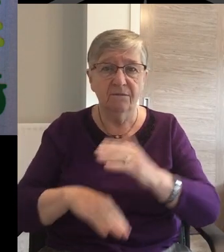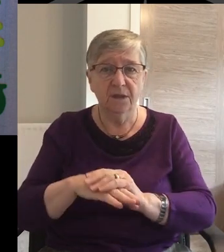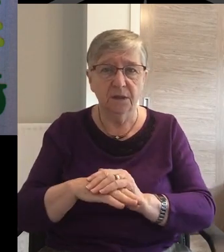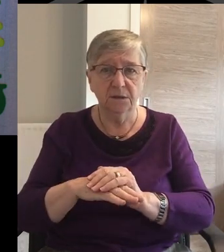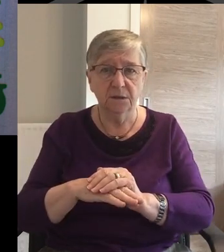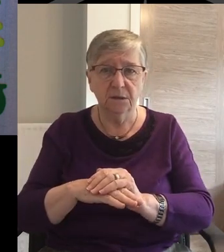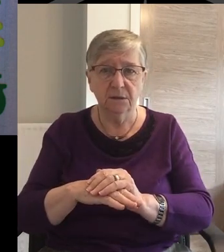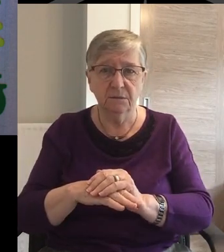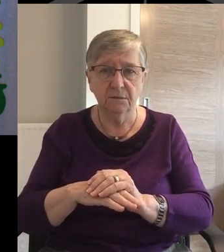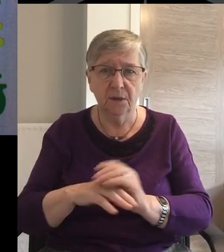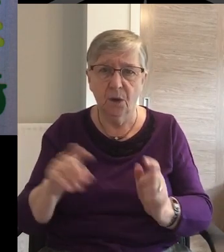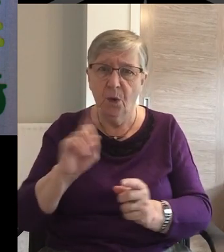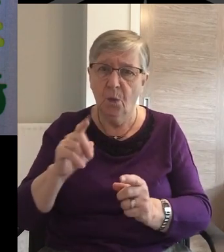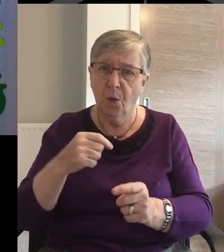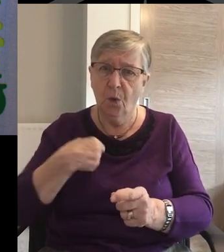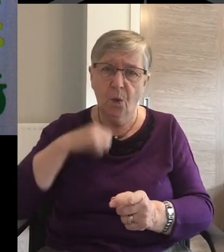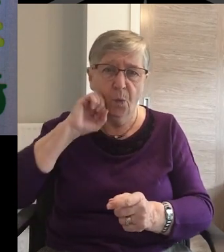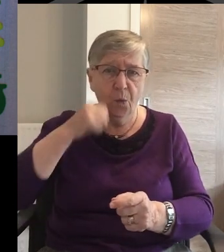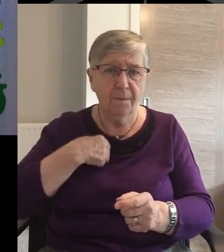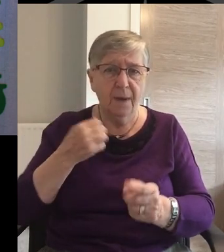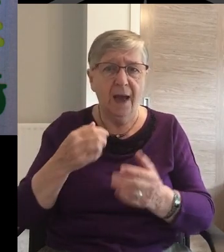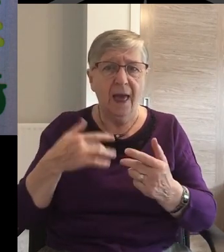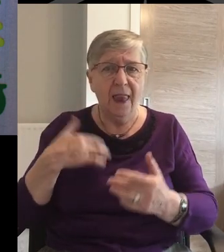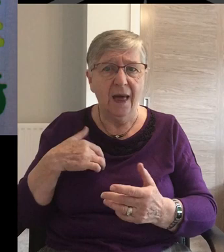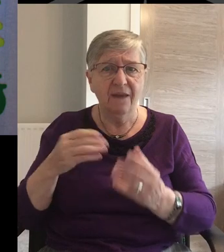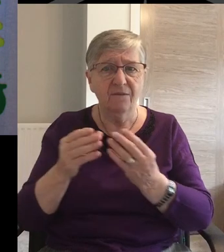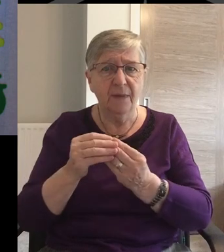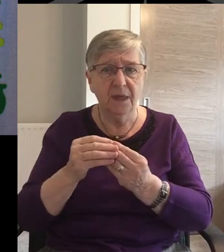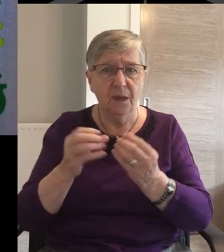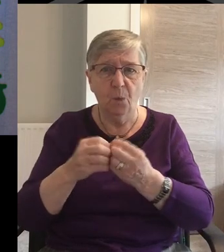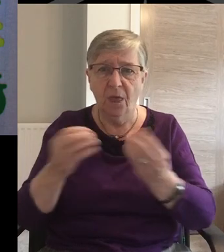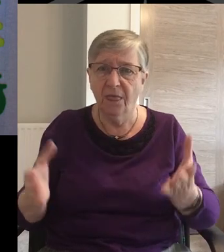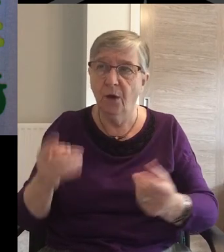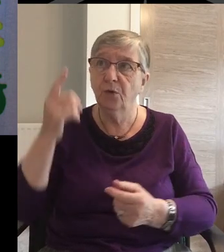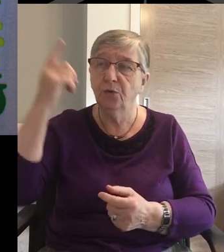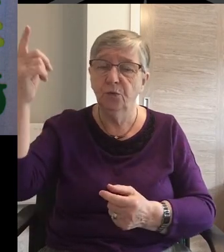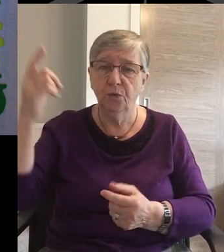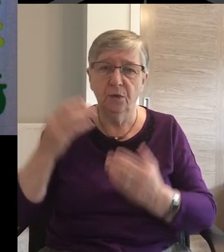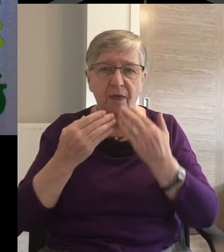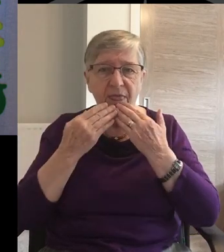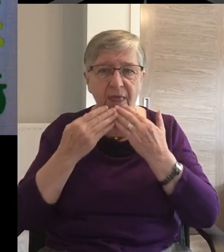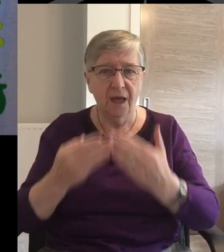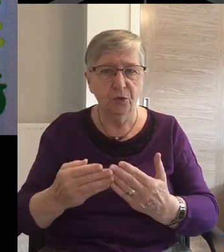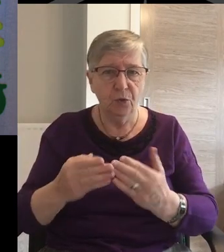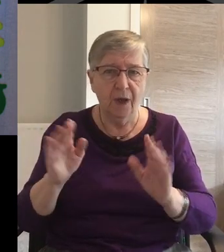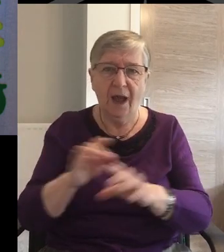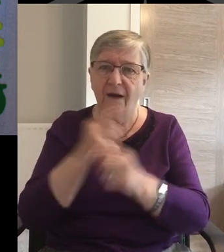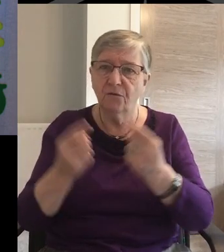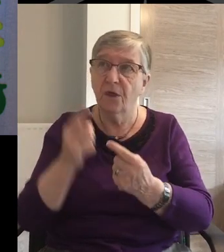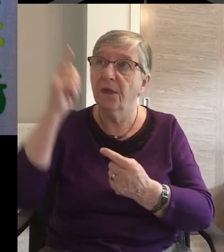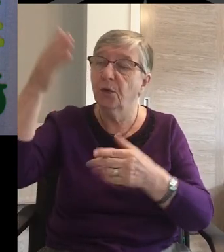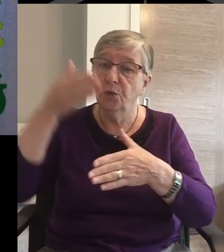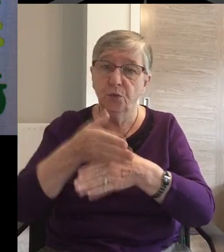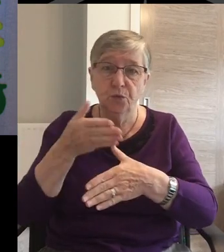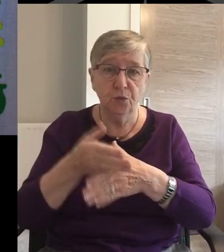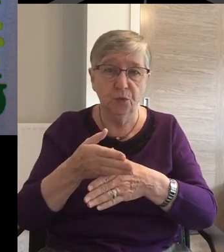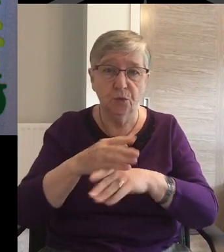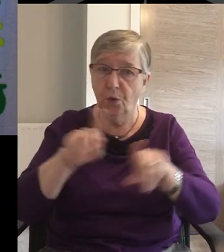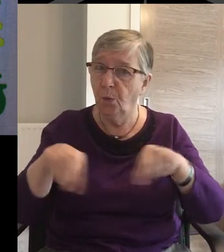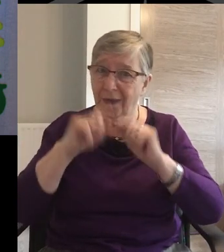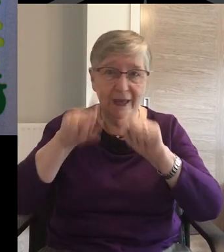be without you beside us? Thank you for all you do for us We can never repay you